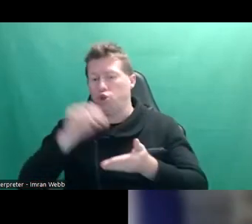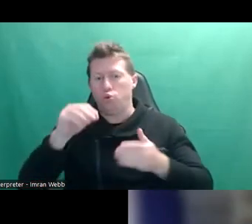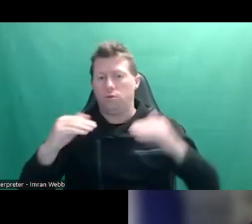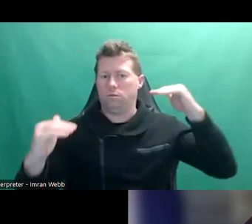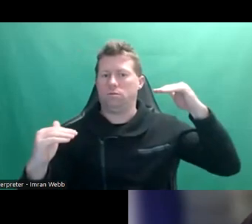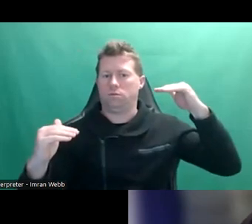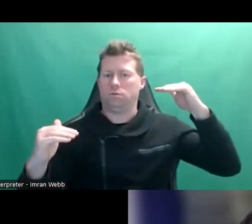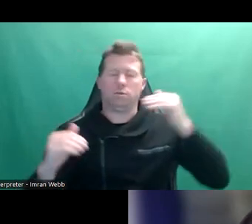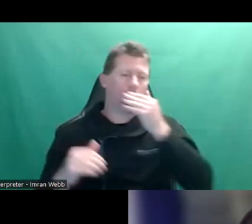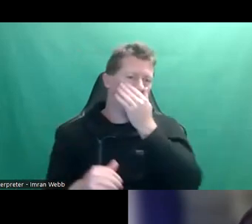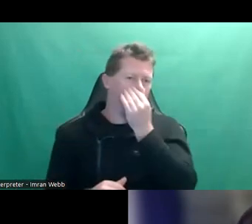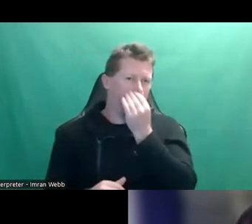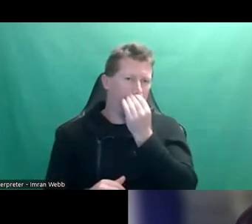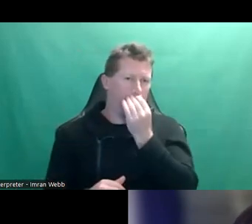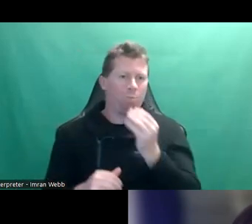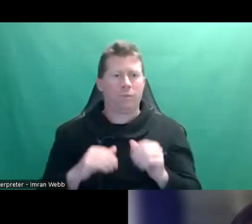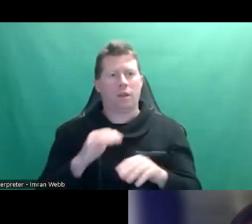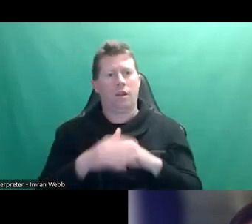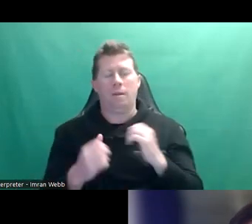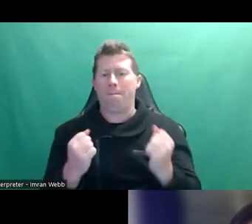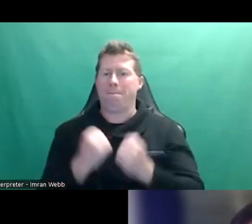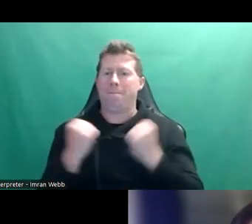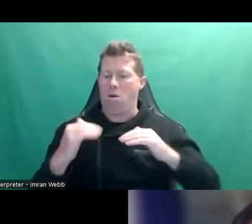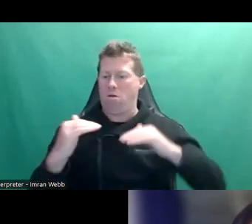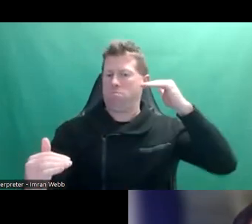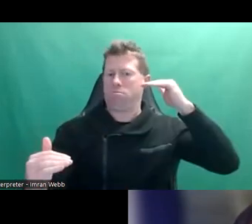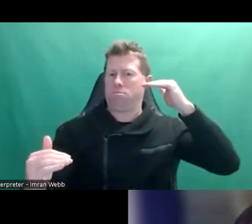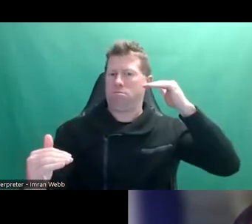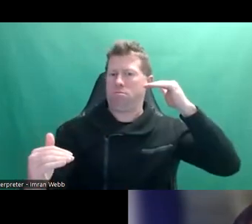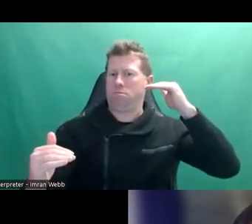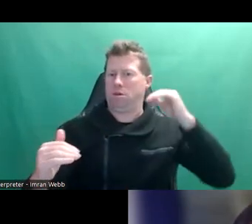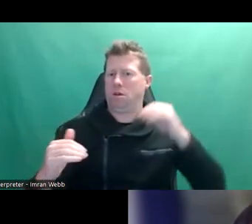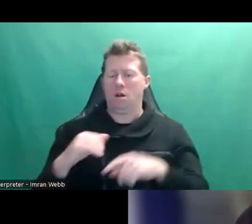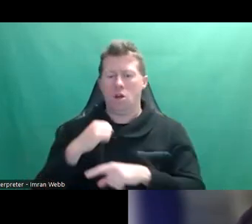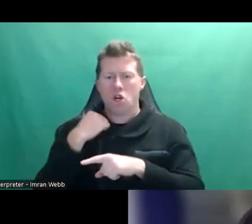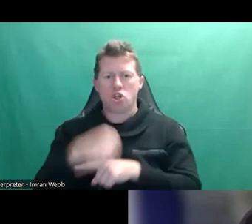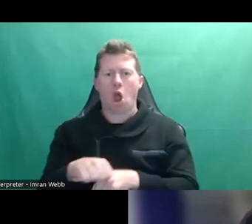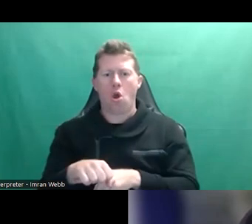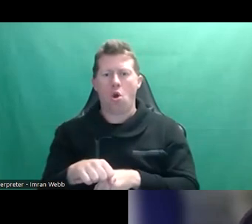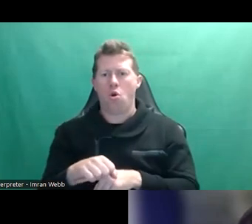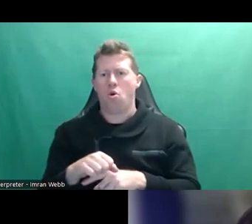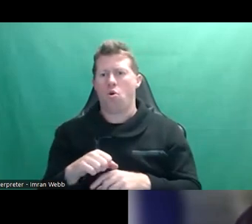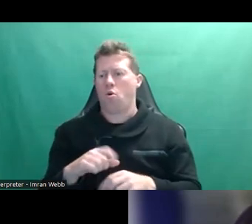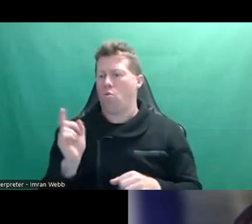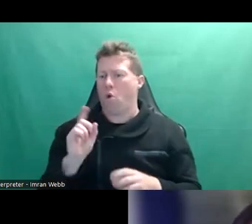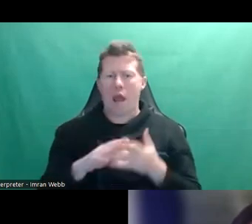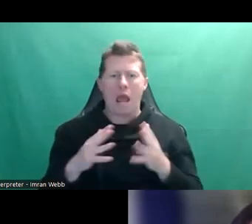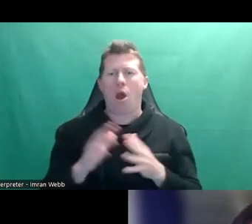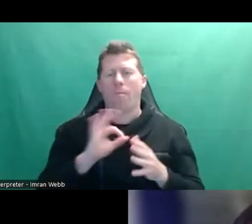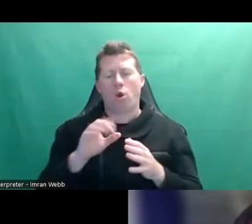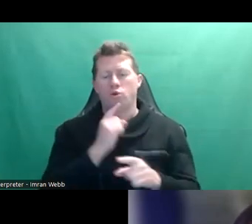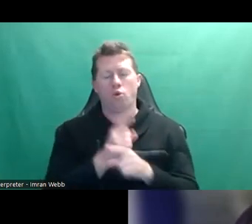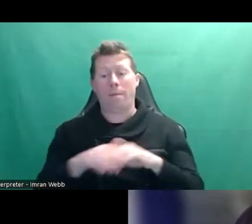constantly for as far as a power imbalance goes. If I say no, will I get a bad mark on this essay? And I'm not necessarily talking about sexual